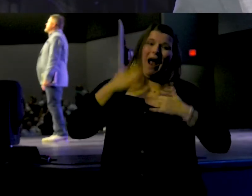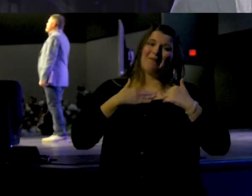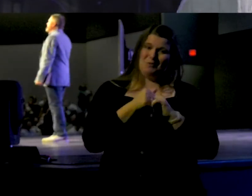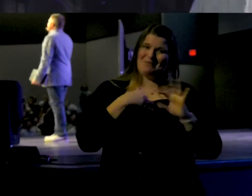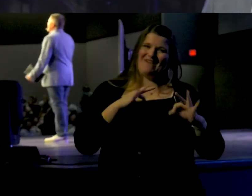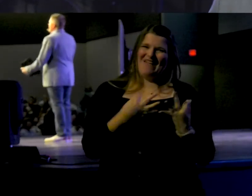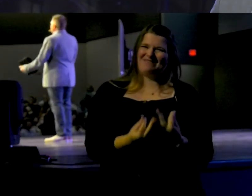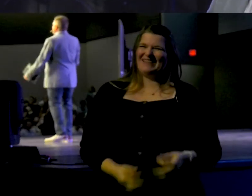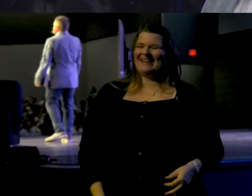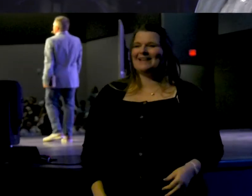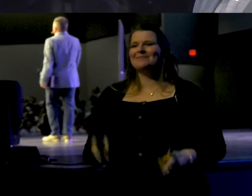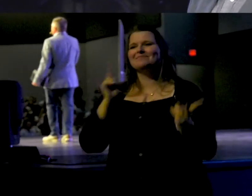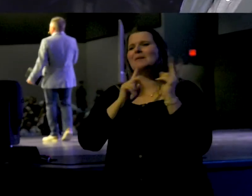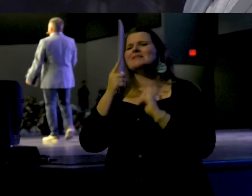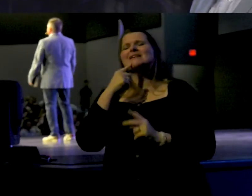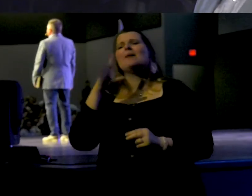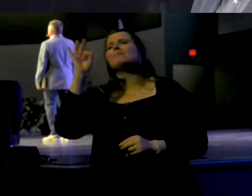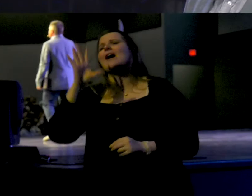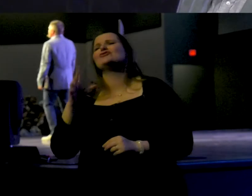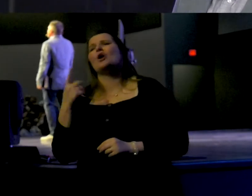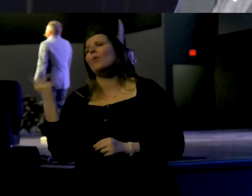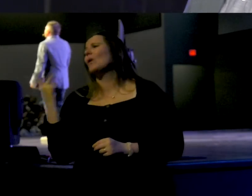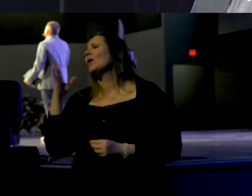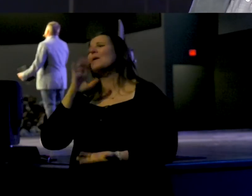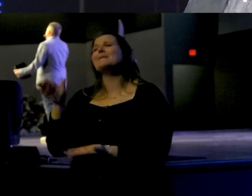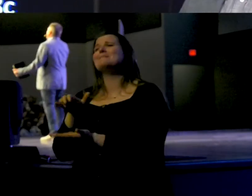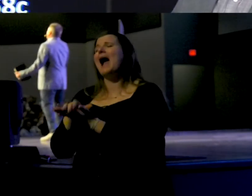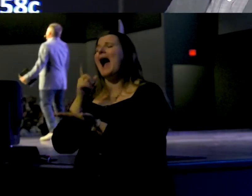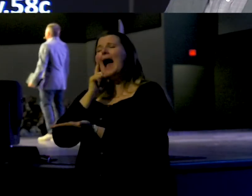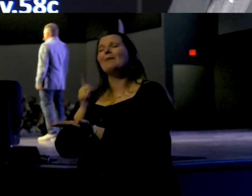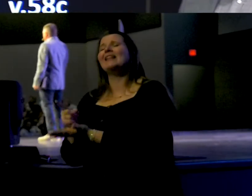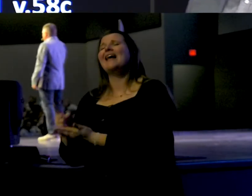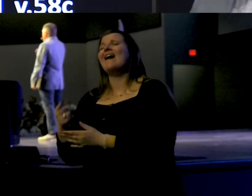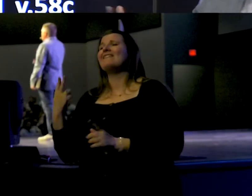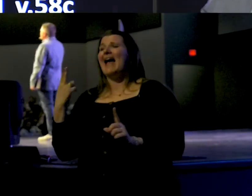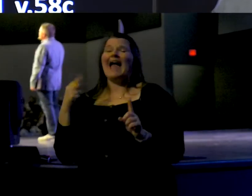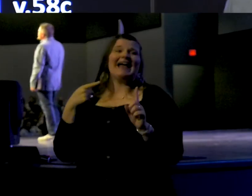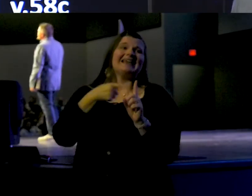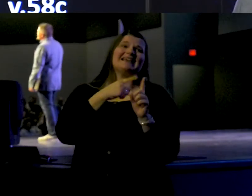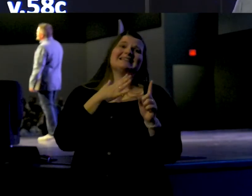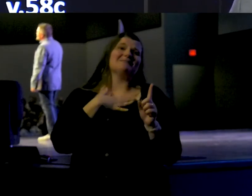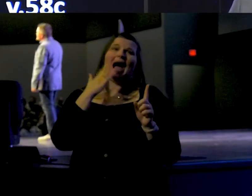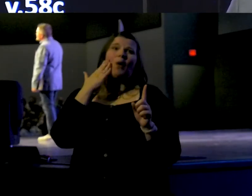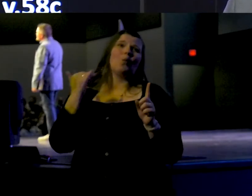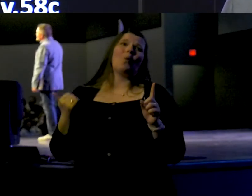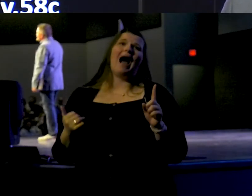Others of you may say, well, I'm in love, pastor. We're talking about getting married, and he's my why. Well, that'll wear off.